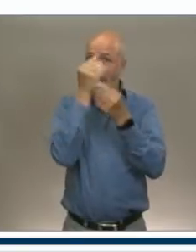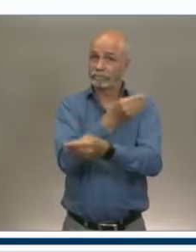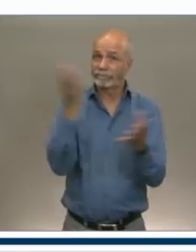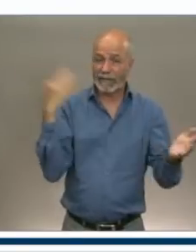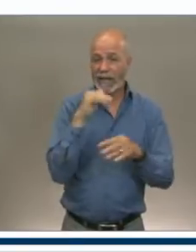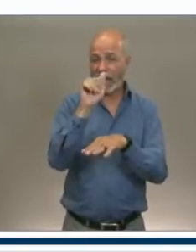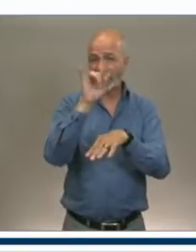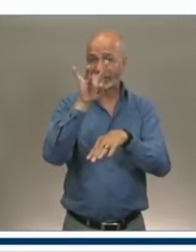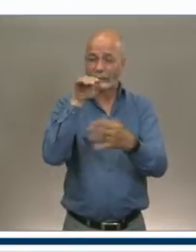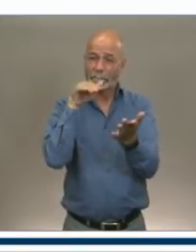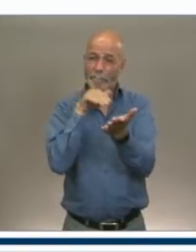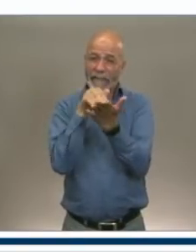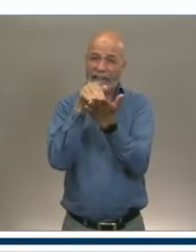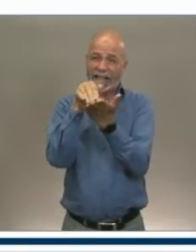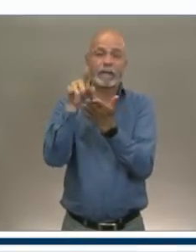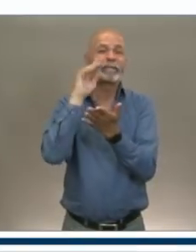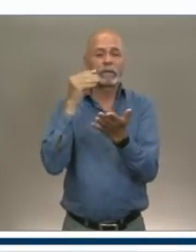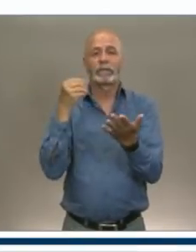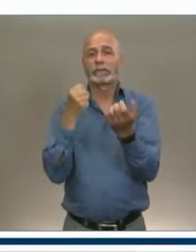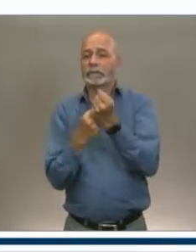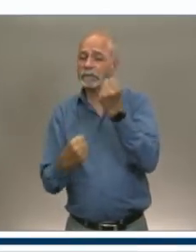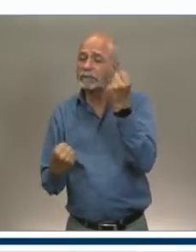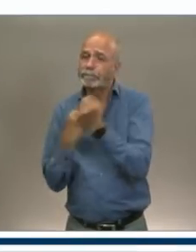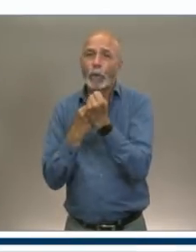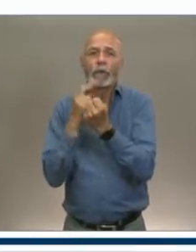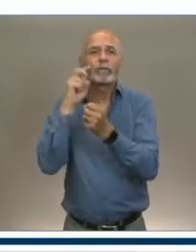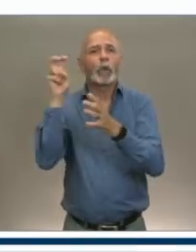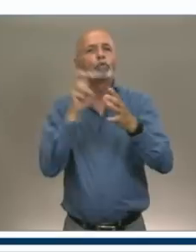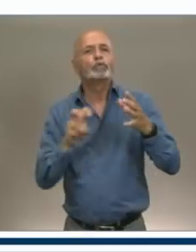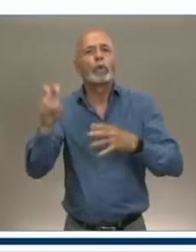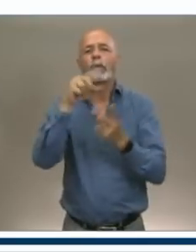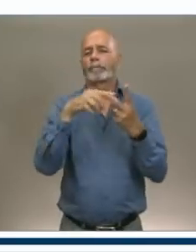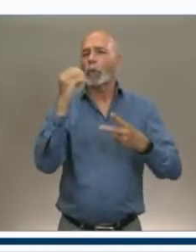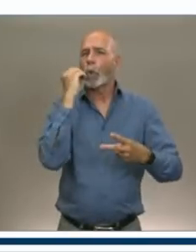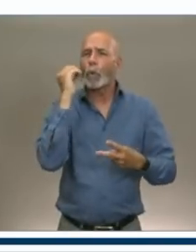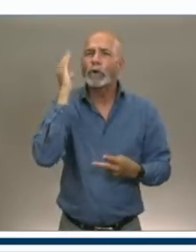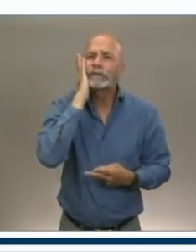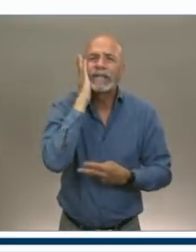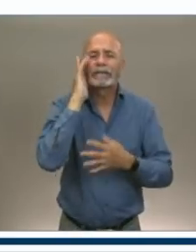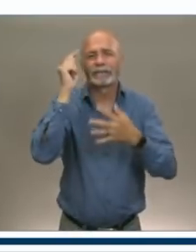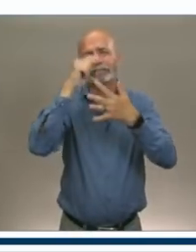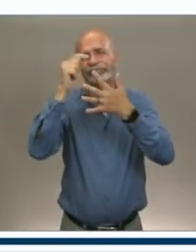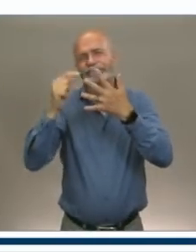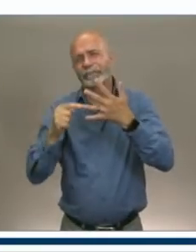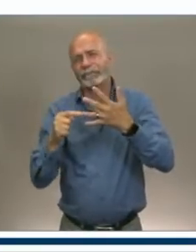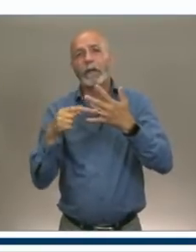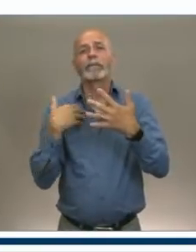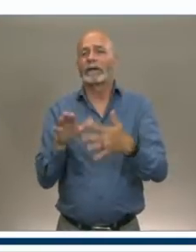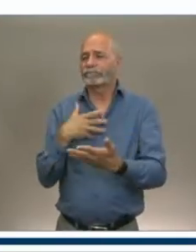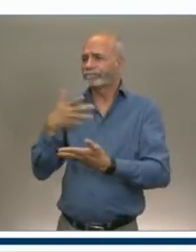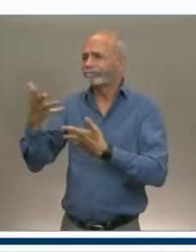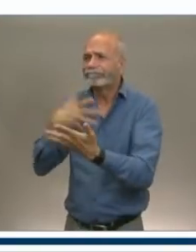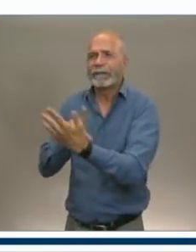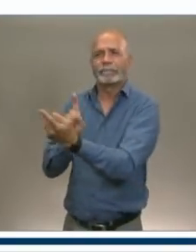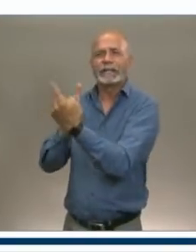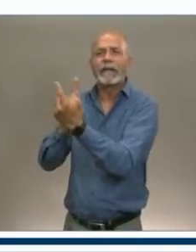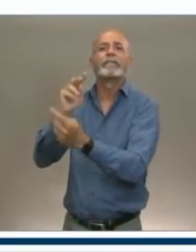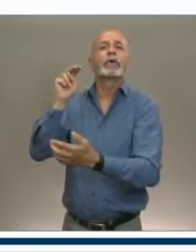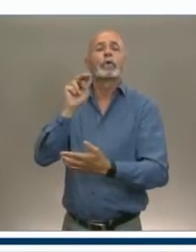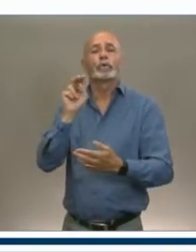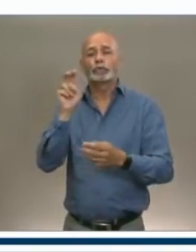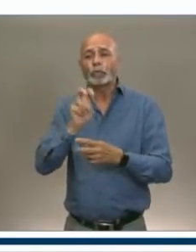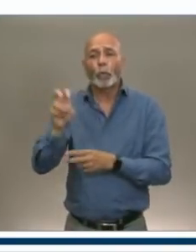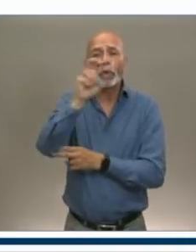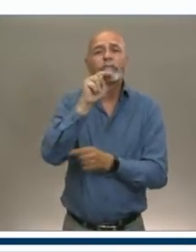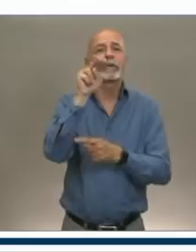tourism and accommodations sector today. We have been meeting with Tourism Nova Scotia and the Tourism Industry Association